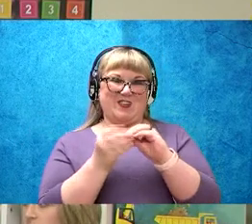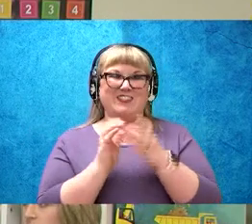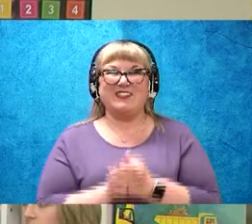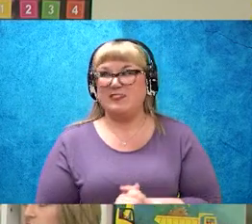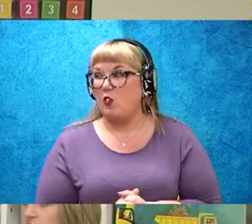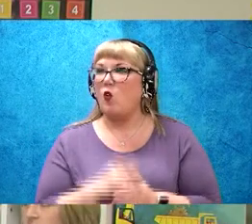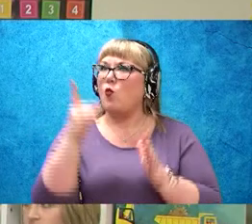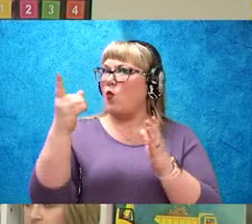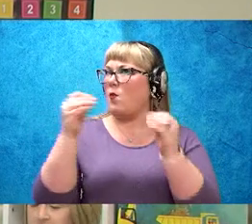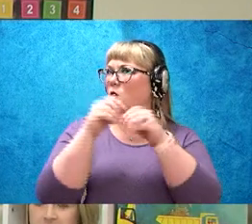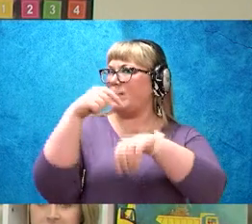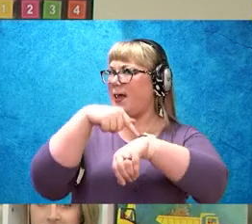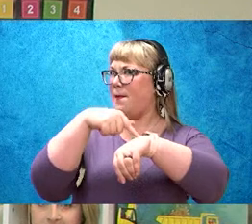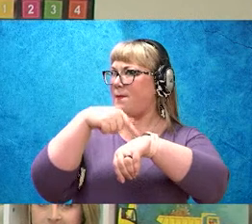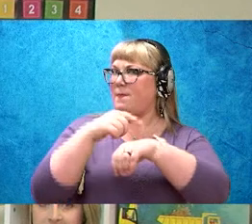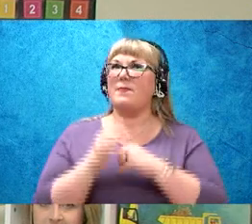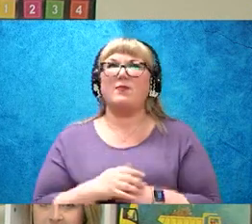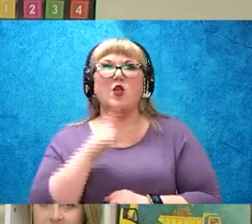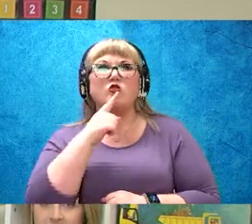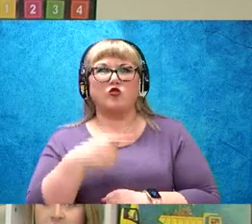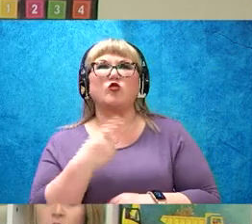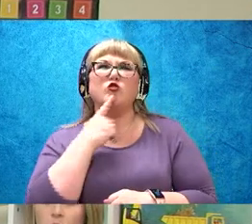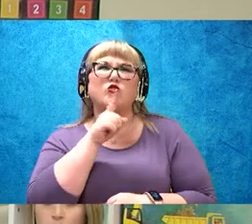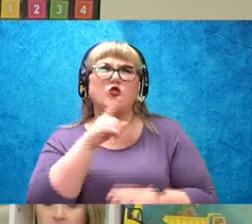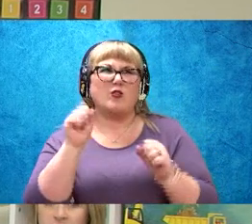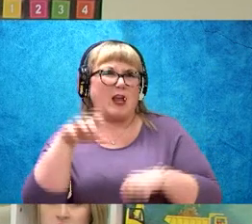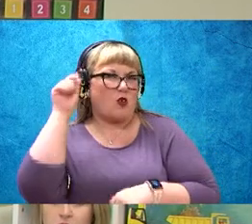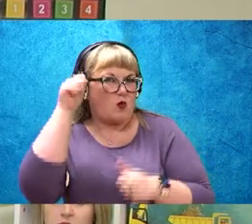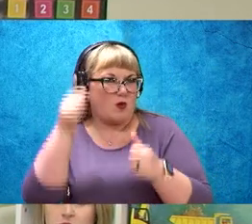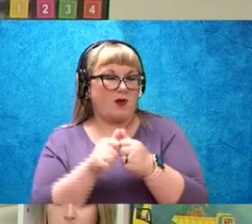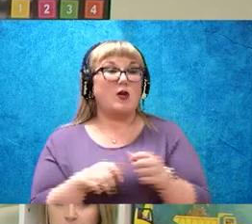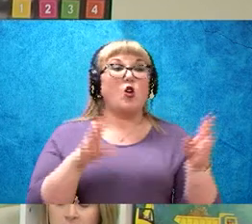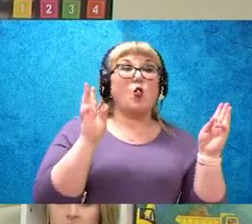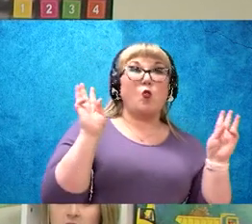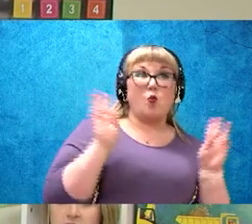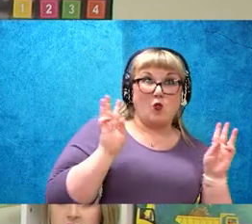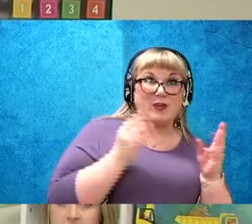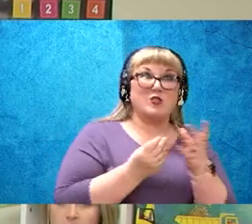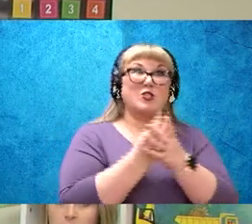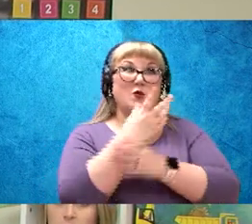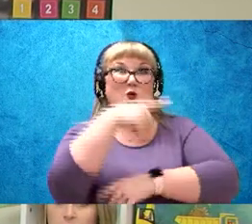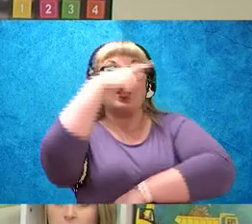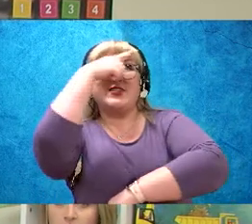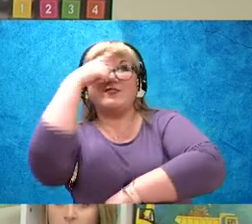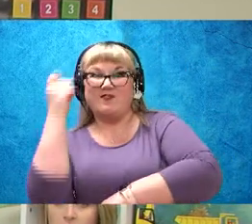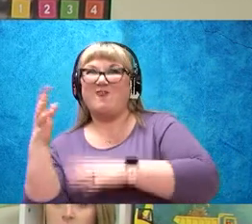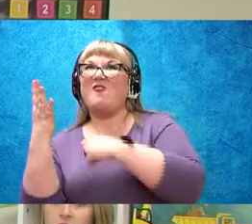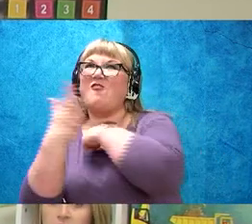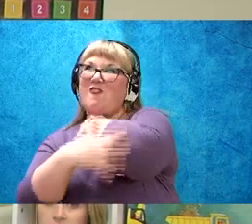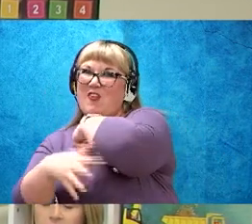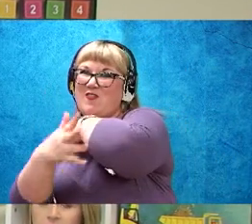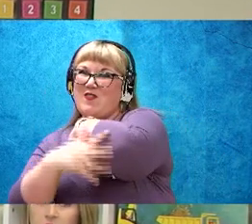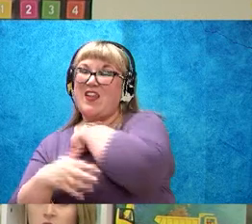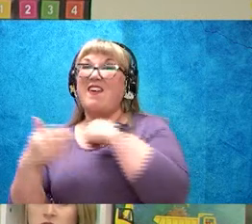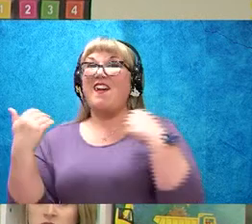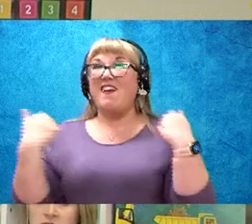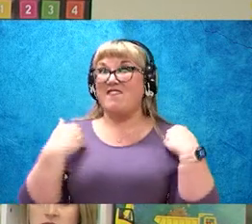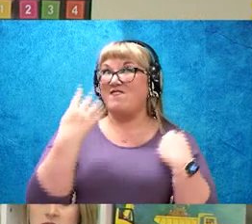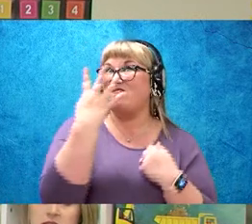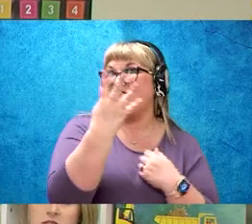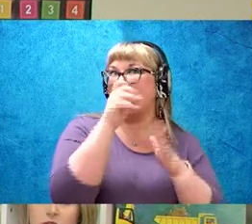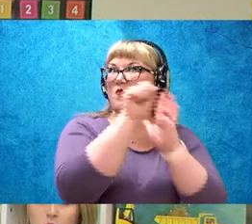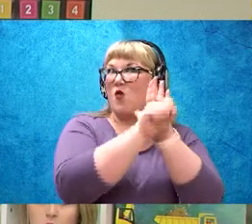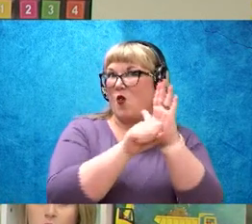more time just to make sure you can remember. Winter. Spring. Summer. Fall. There are